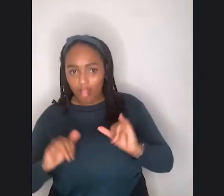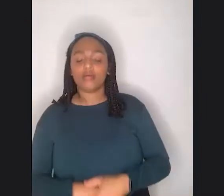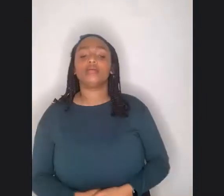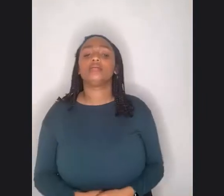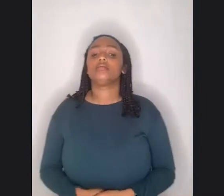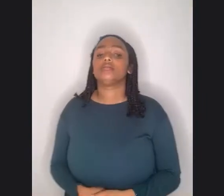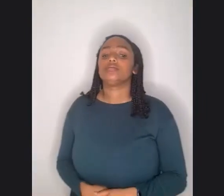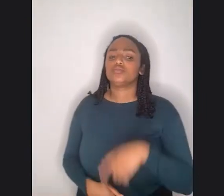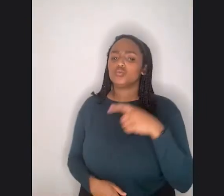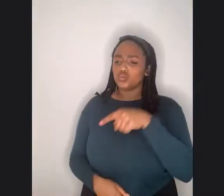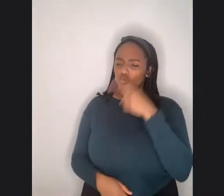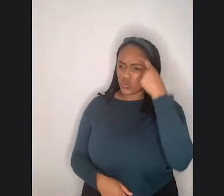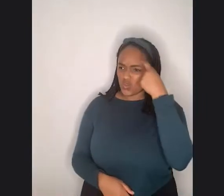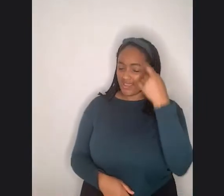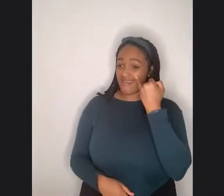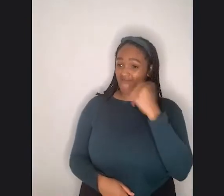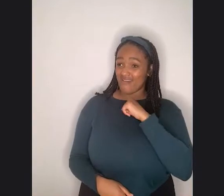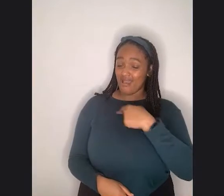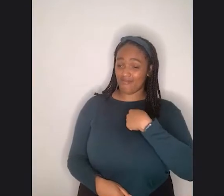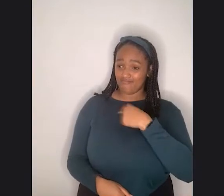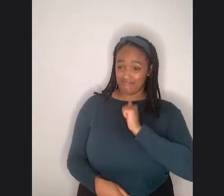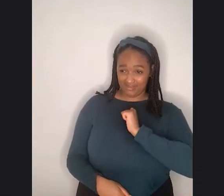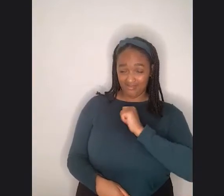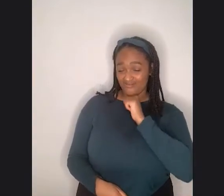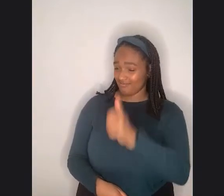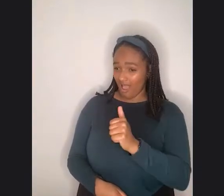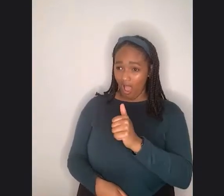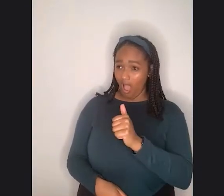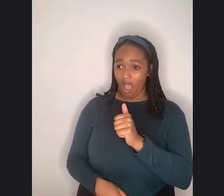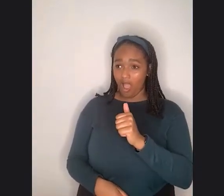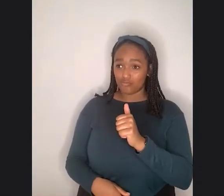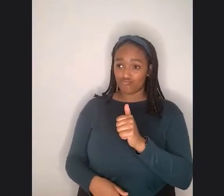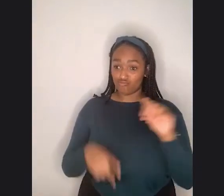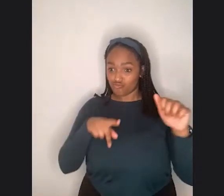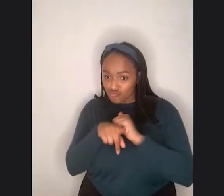are still equipped to handle these sorts of issues with fat clients?